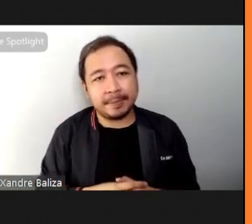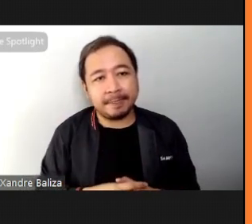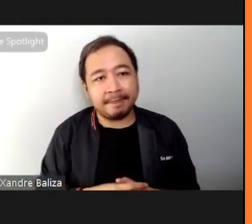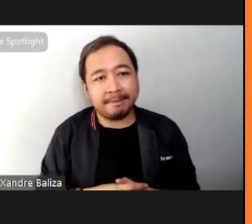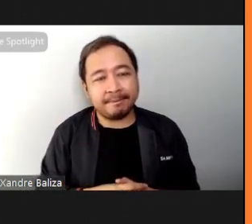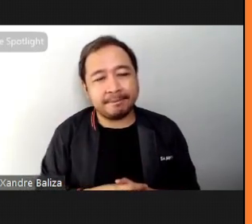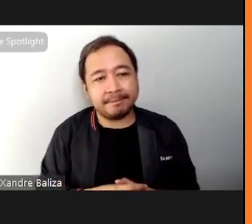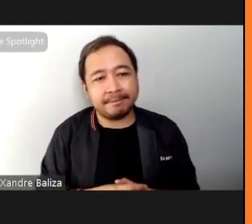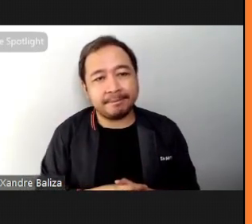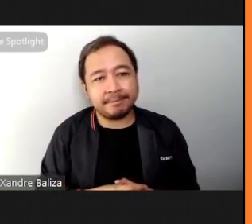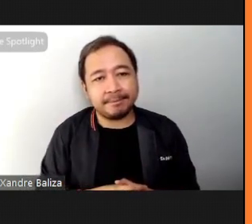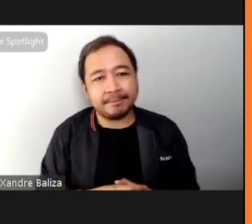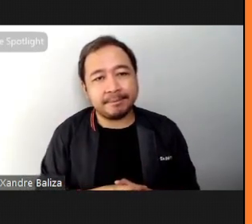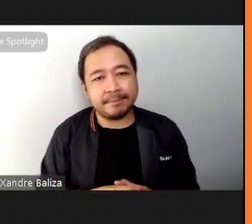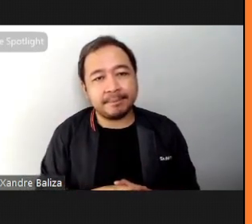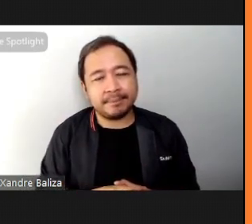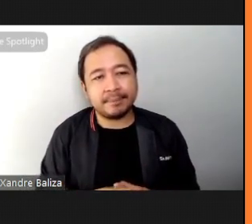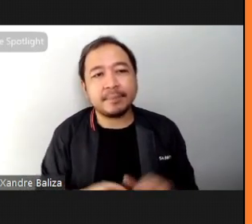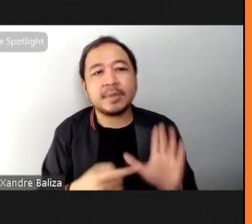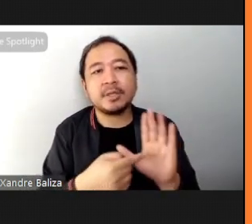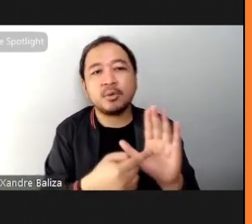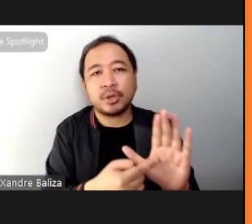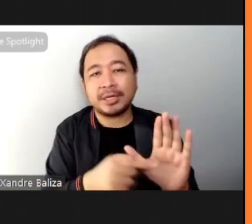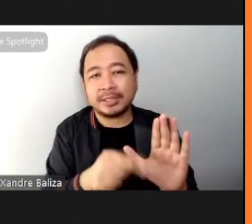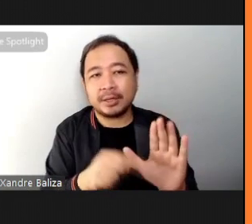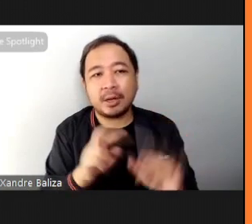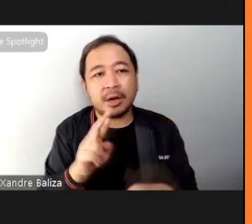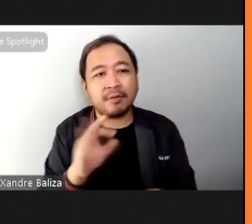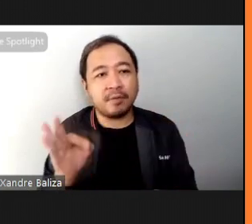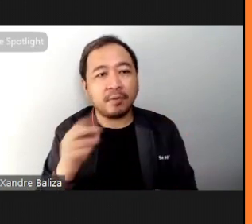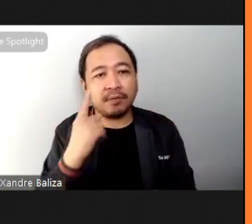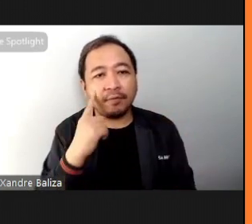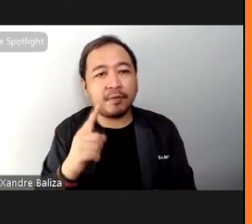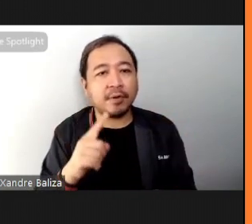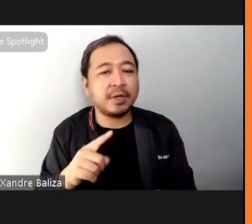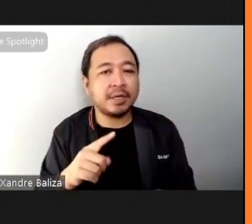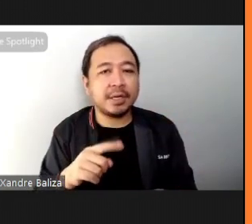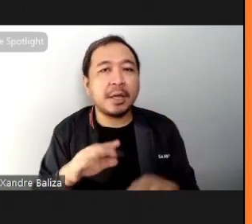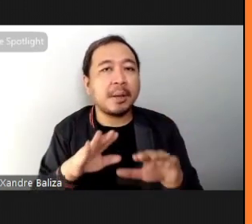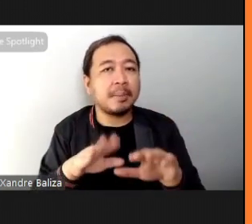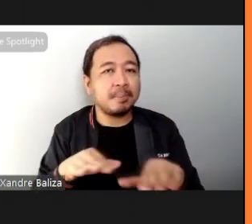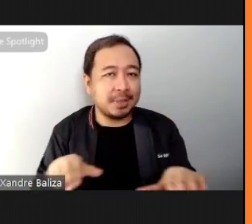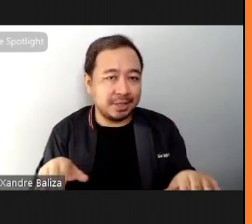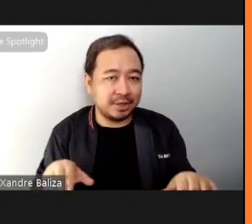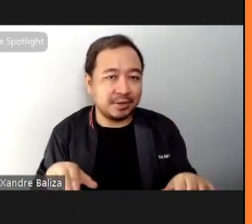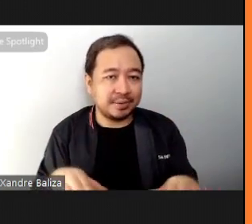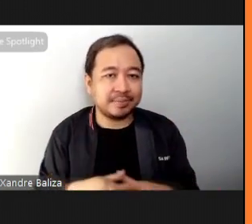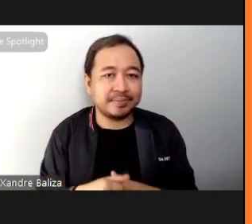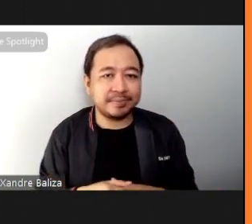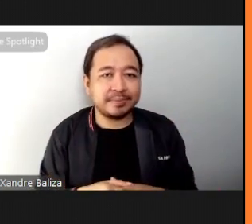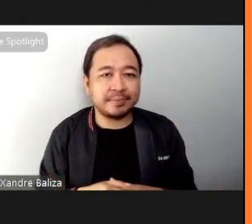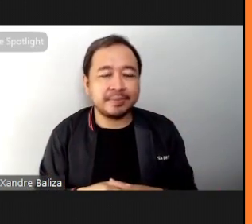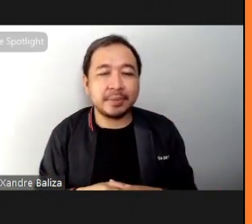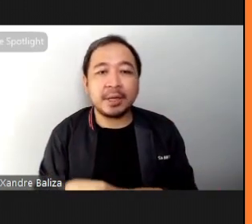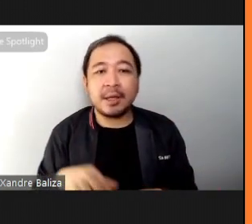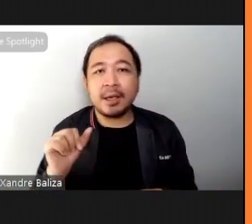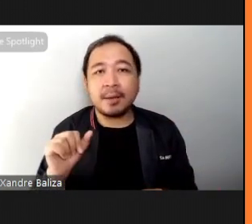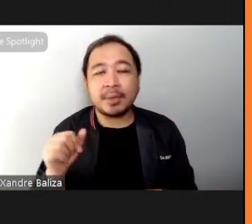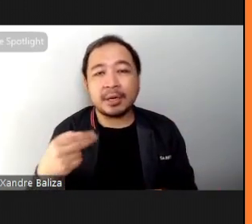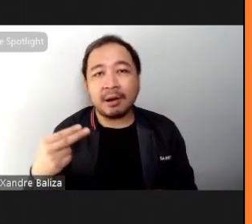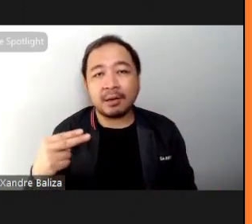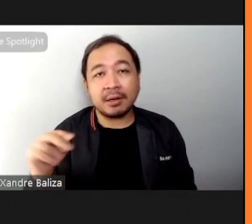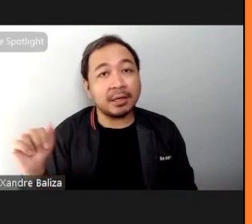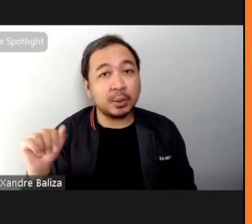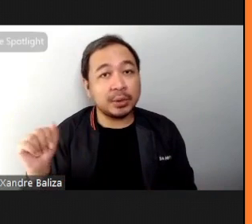of course I want to showcase the potential of growth flow for the pediatric population the American Heart Association also